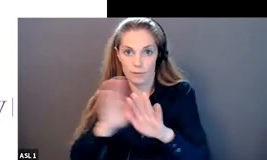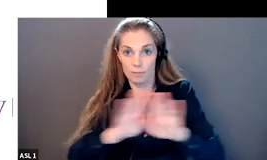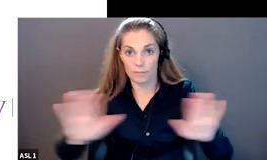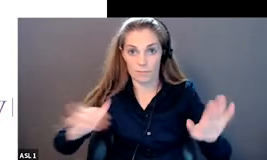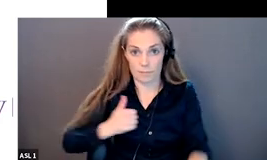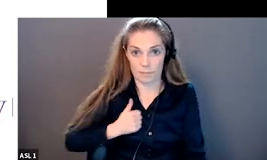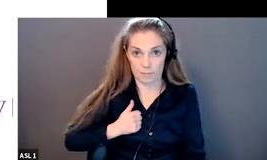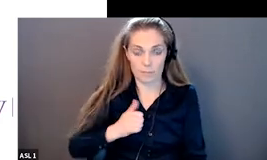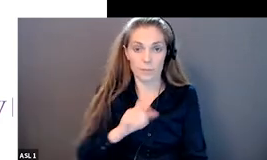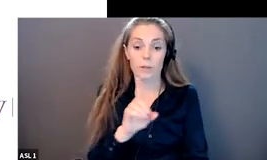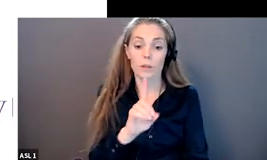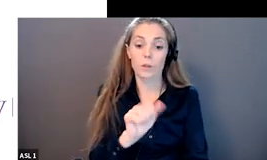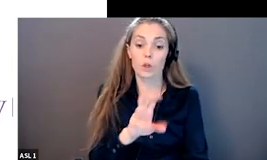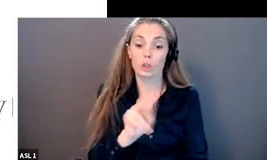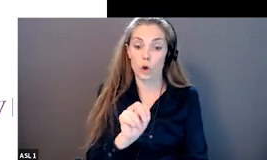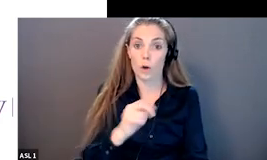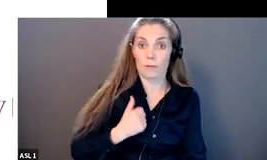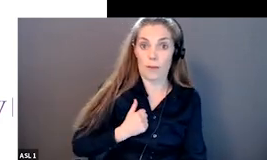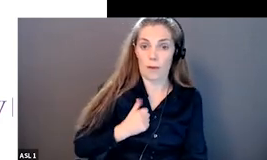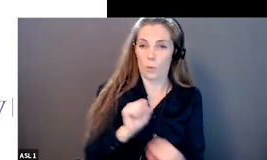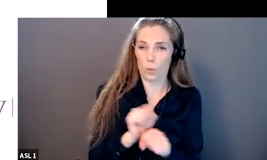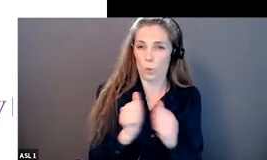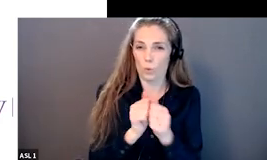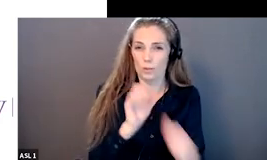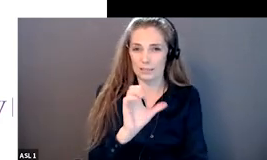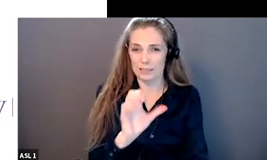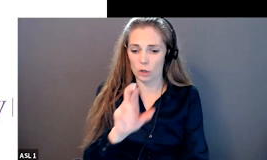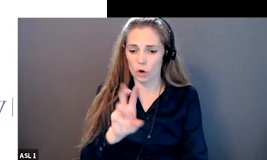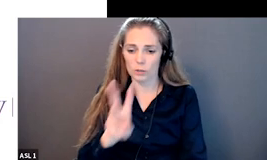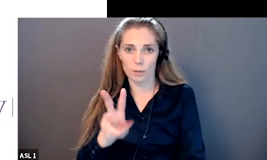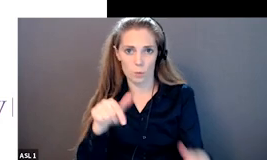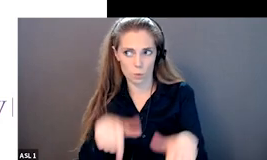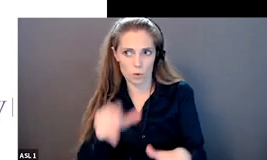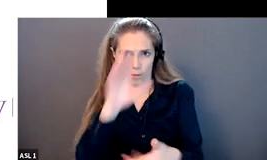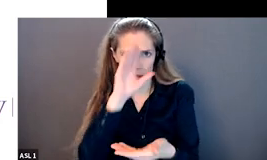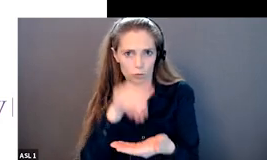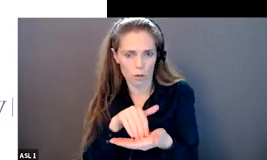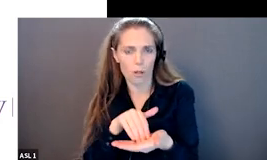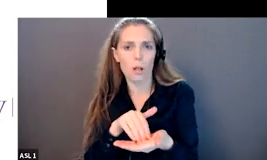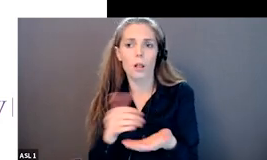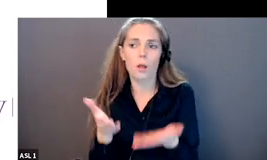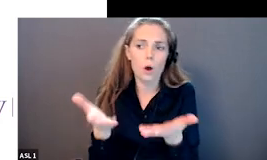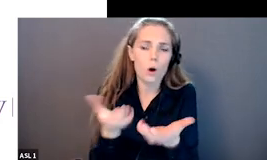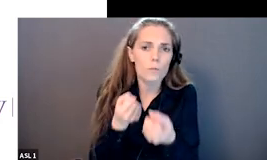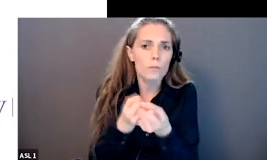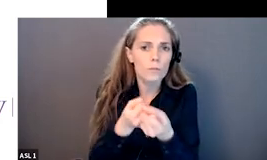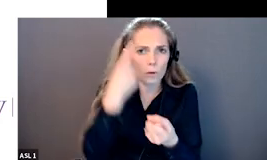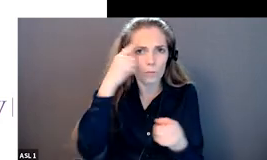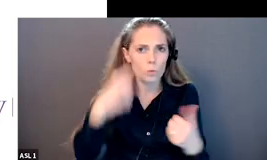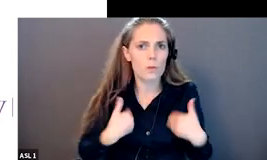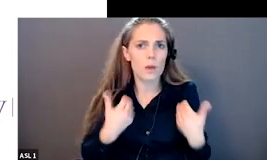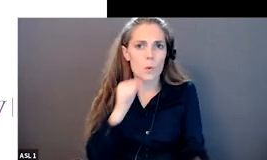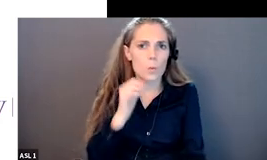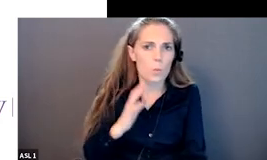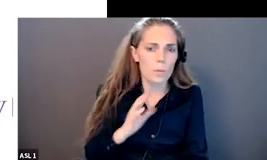ccrw here in montreal offering support to uh young women and gender non-conforming youth with